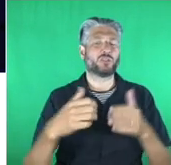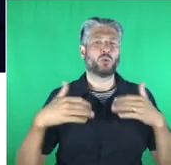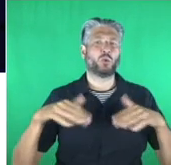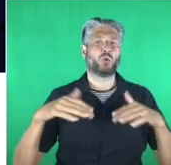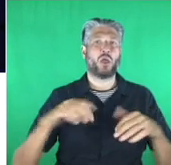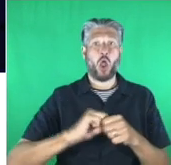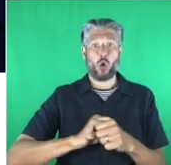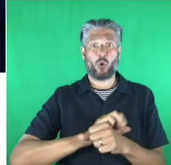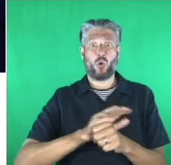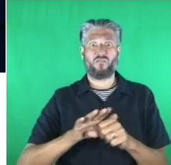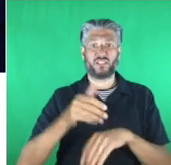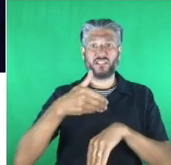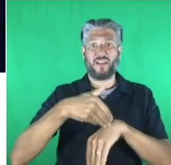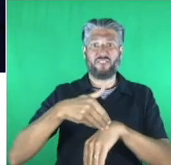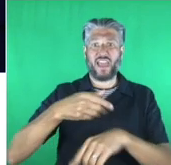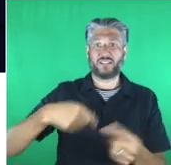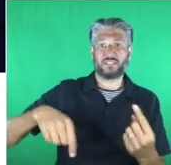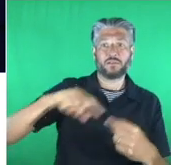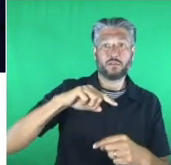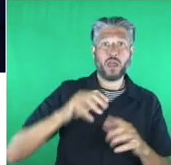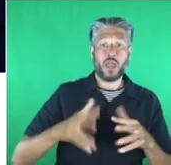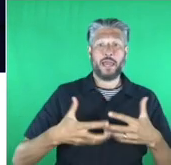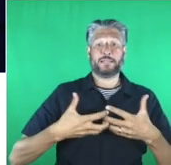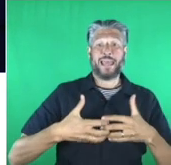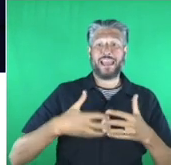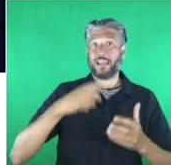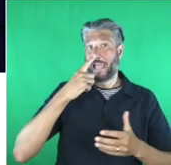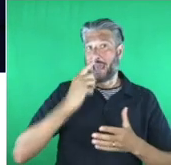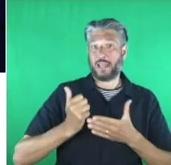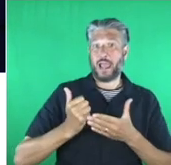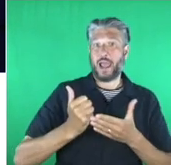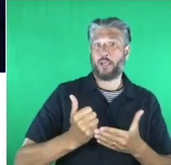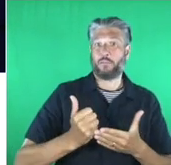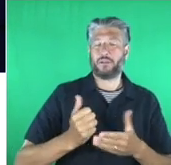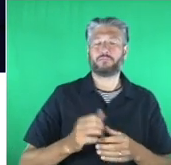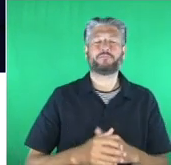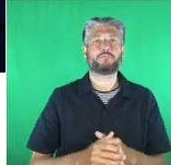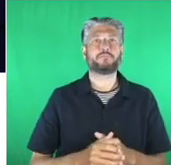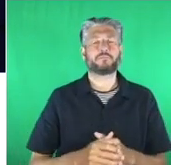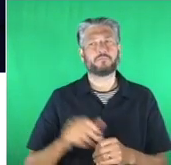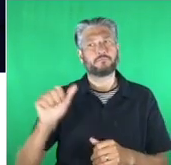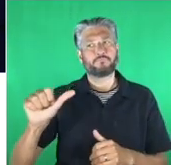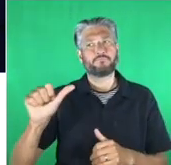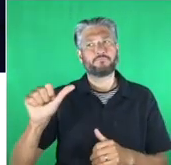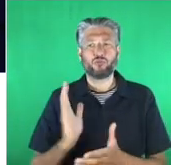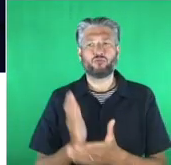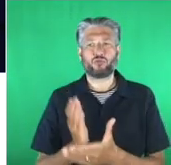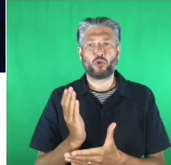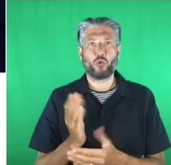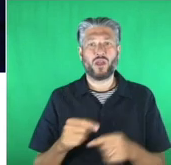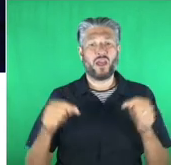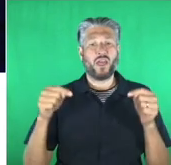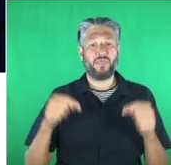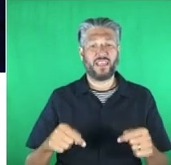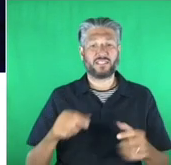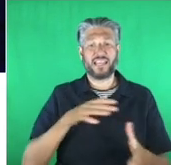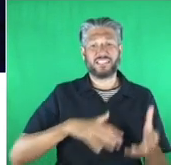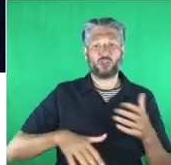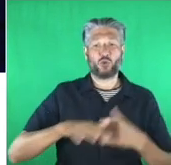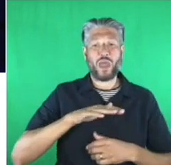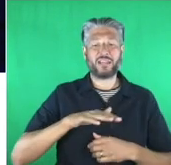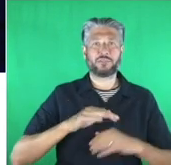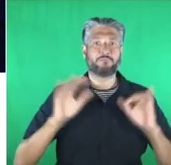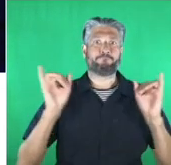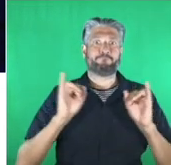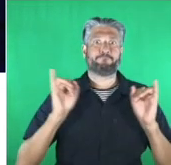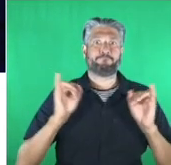and the ways that tech have been able to address that it's true it's true that the situations like this disasters crisis they bring out the